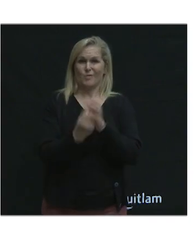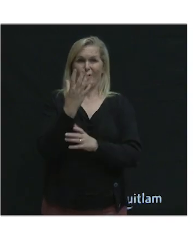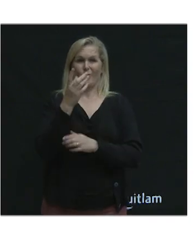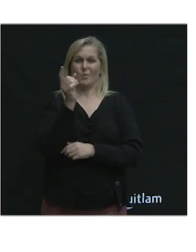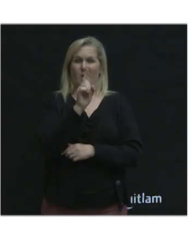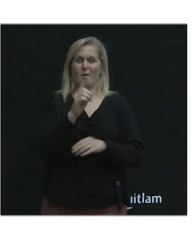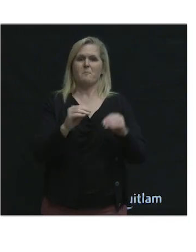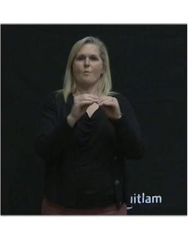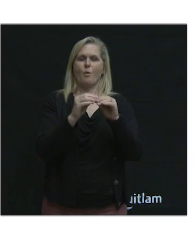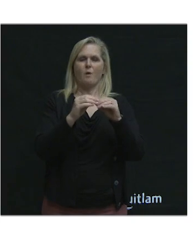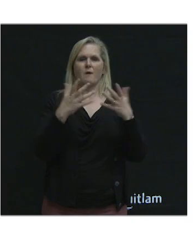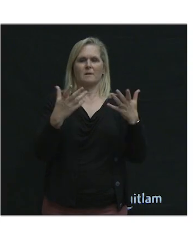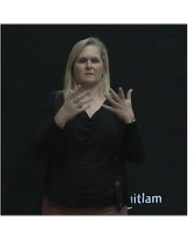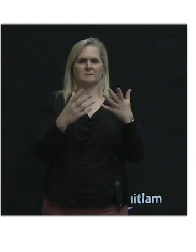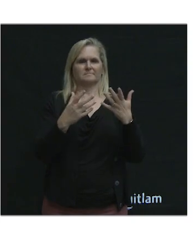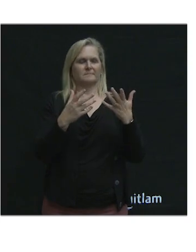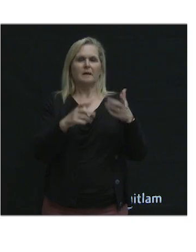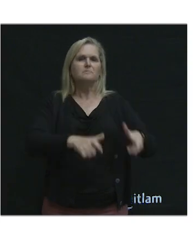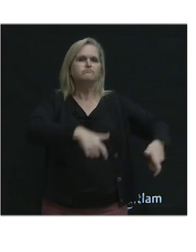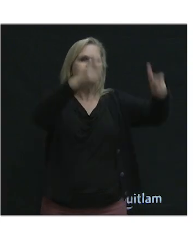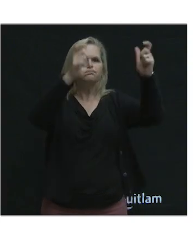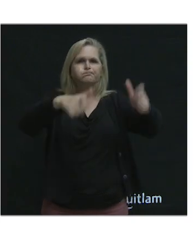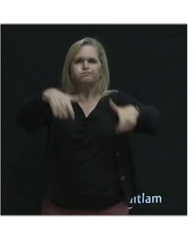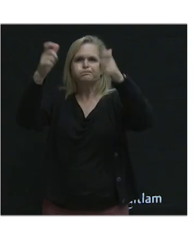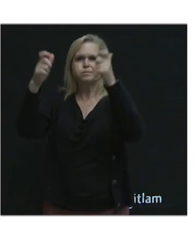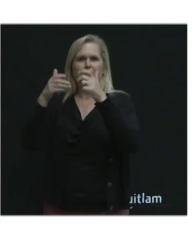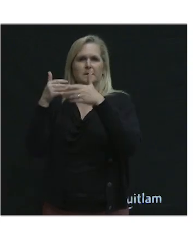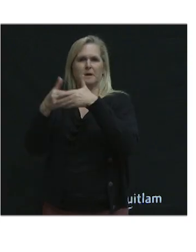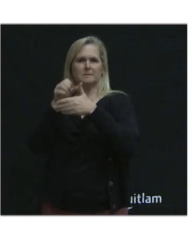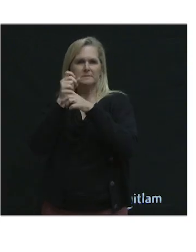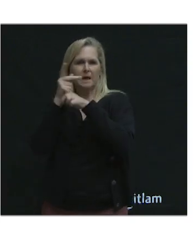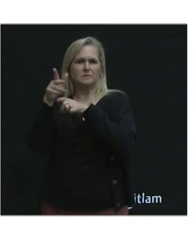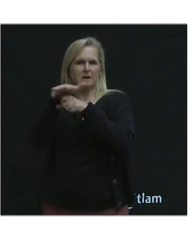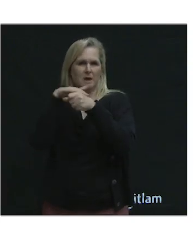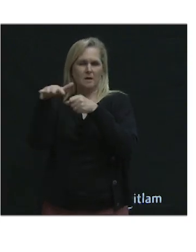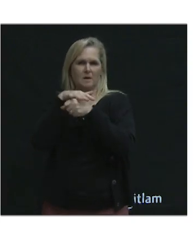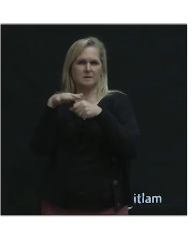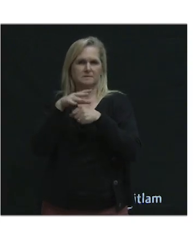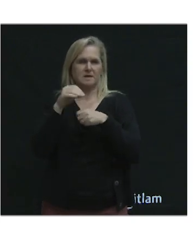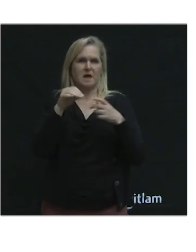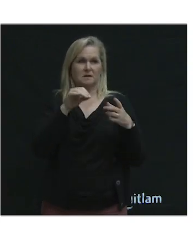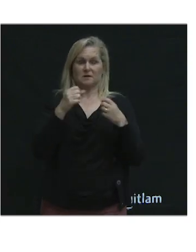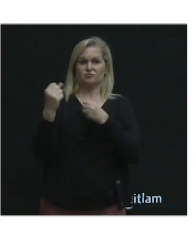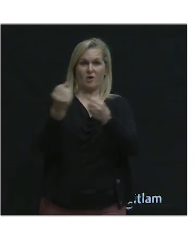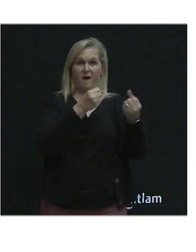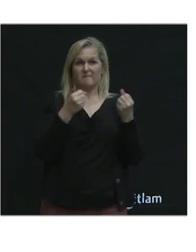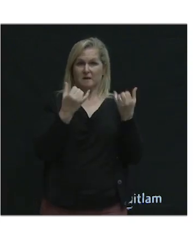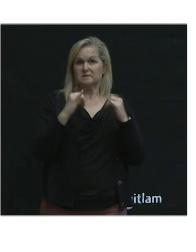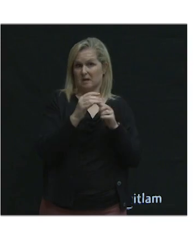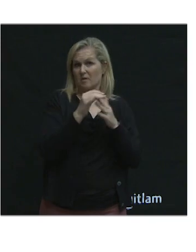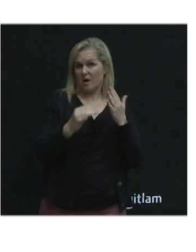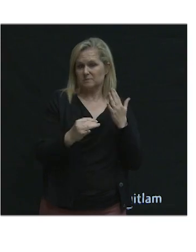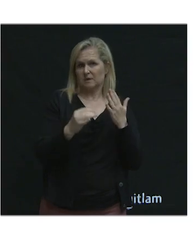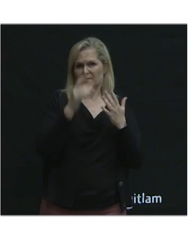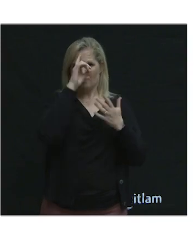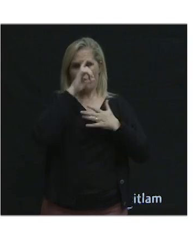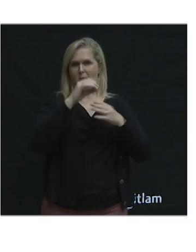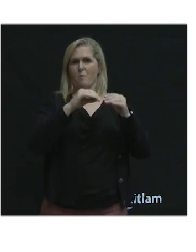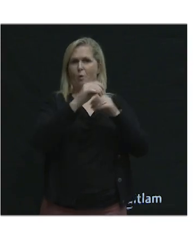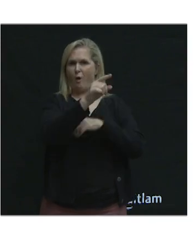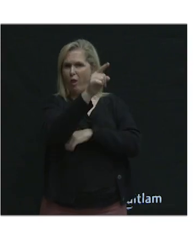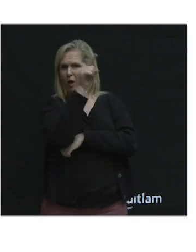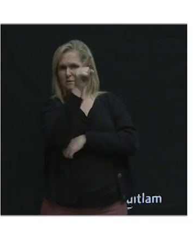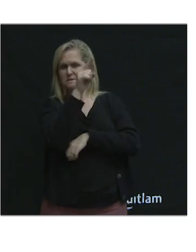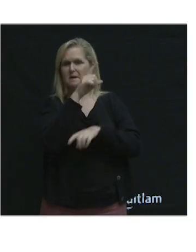higher density neighborhood centers and near sky train stations. Driving will still be an option, especially for longer distance